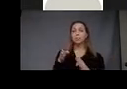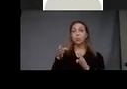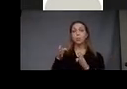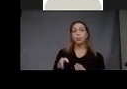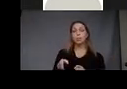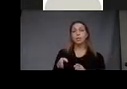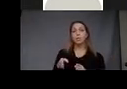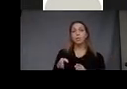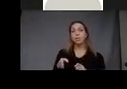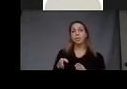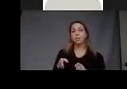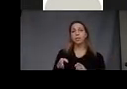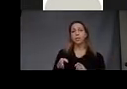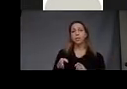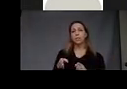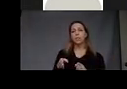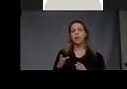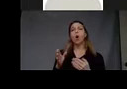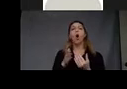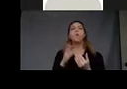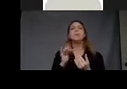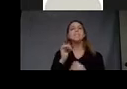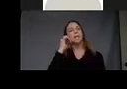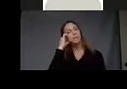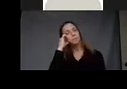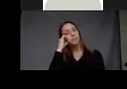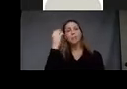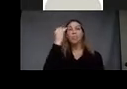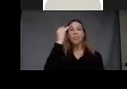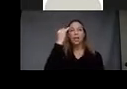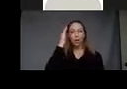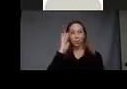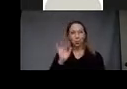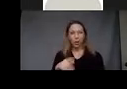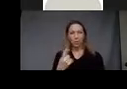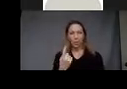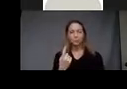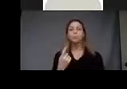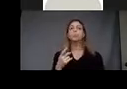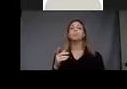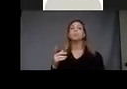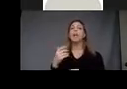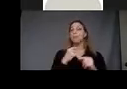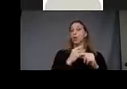posed something like the thinker. There's a guardian in the background